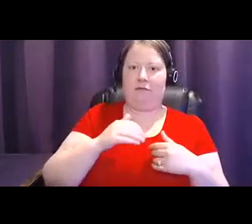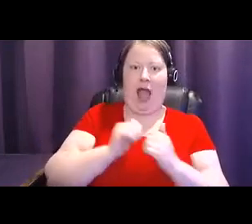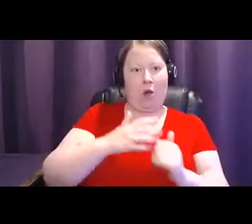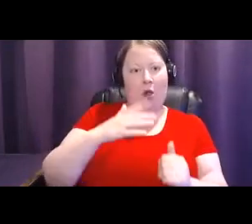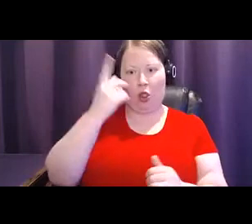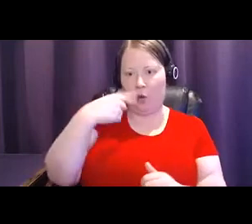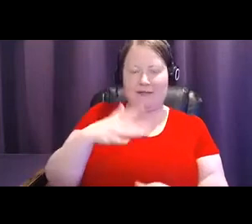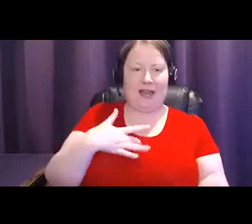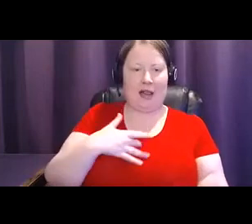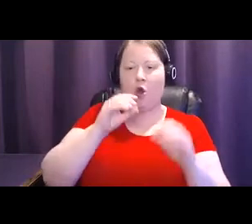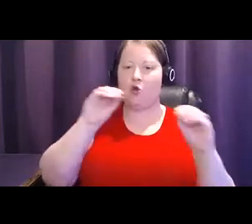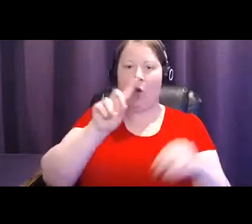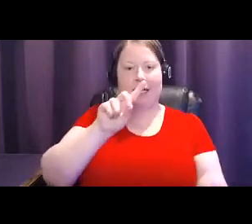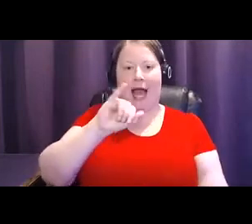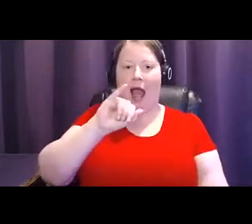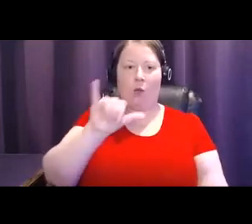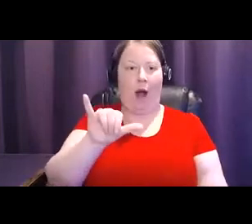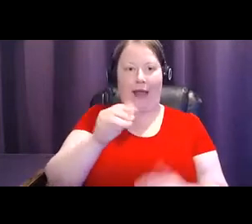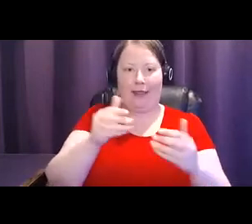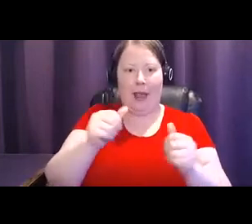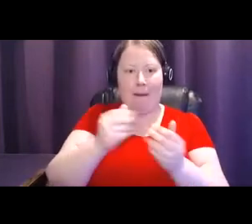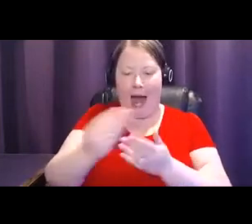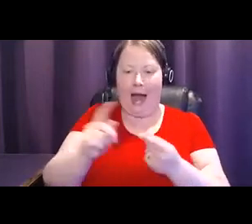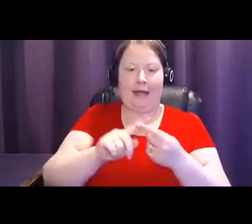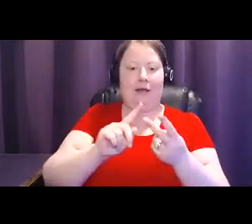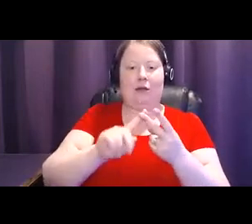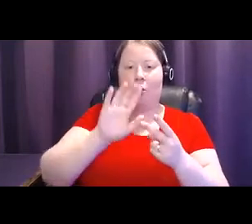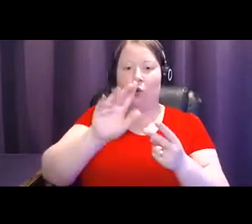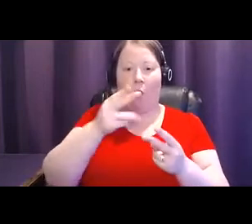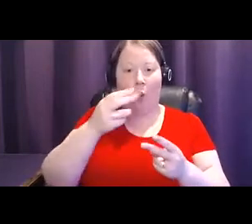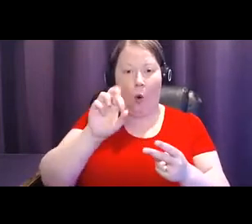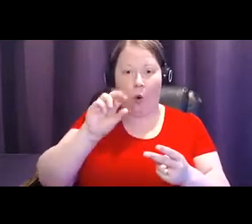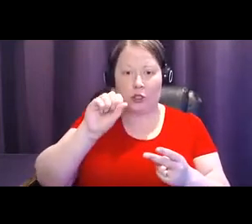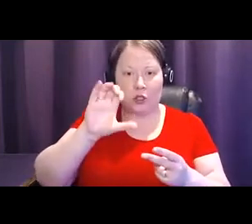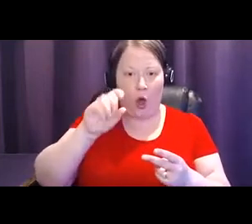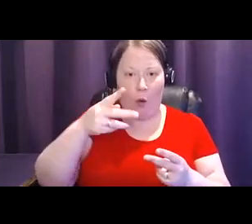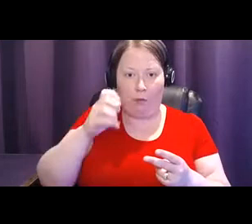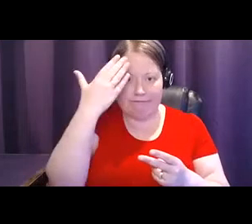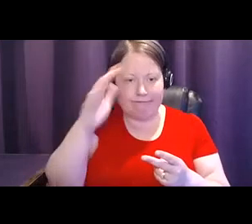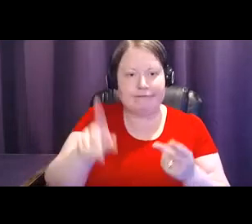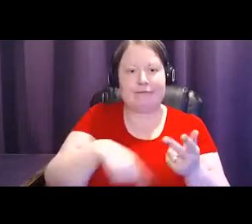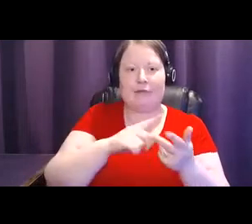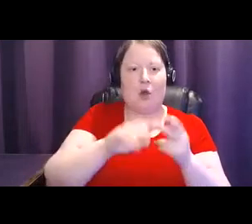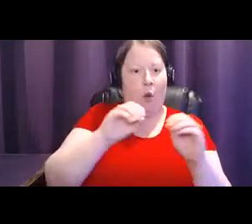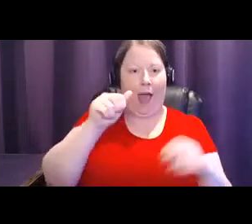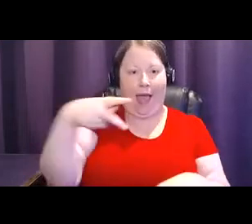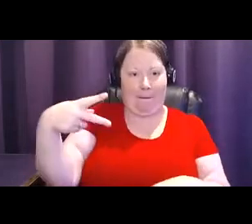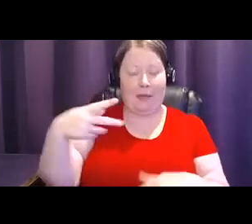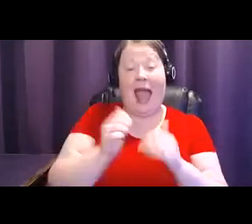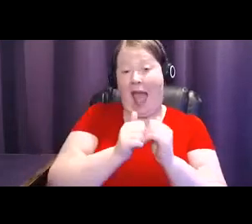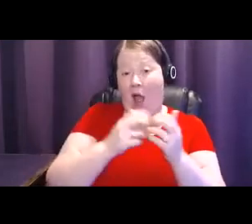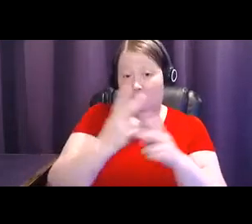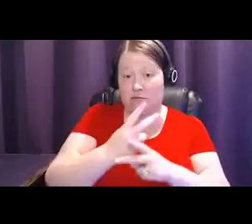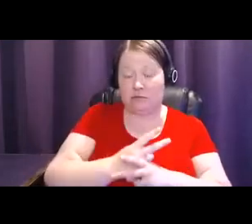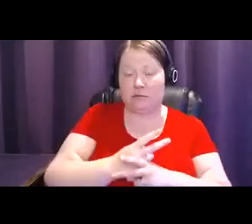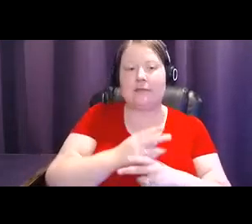Your horoscope can't tell. And there's no app for that. The only way to tell is to get a mammogram. When your results show